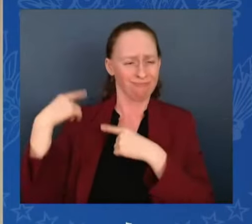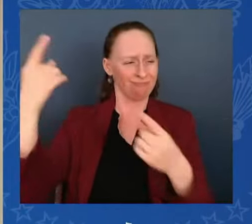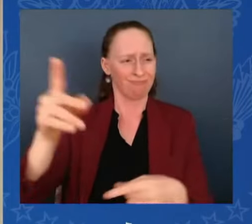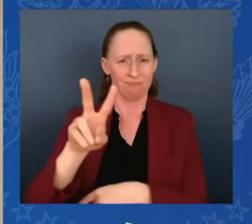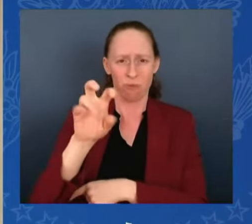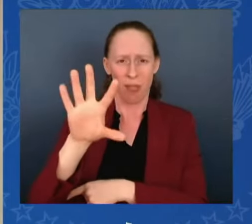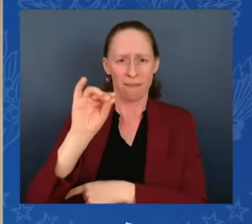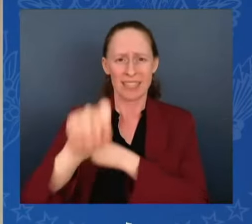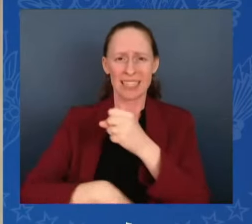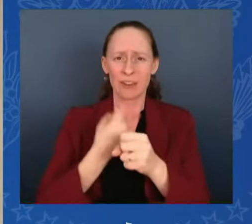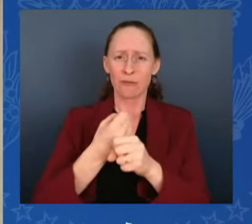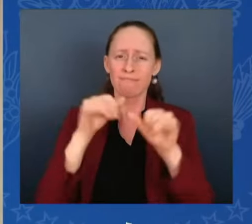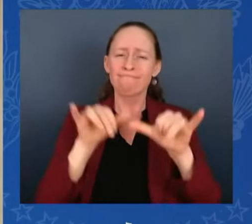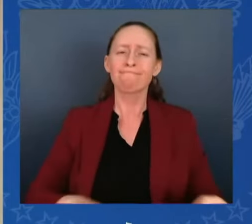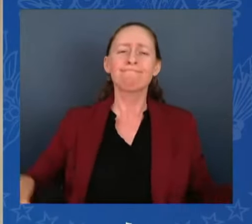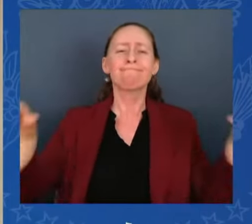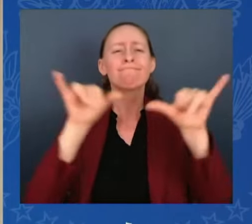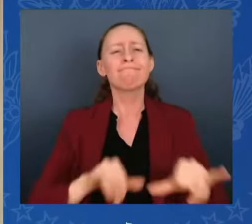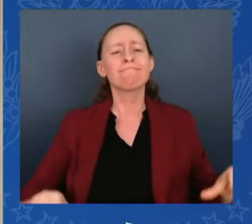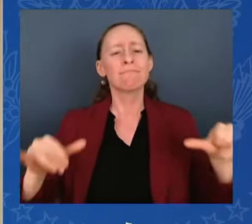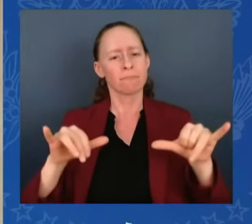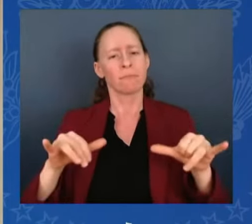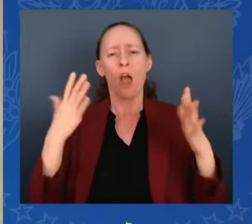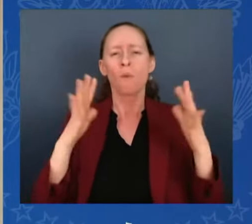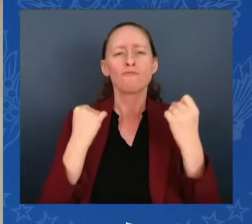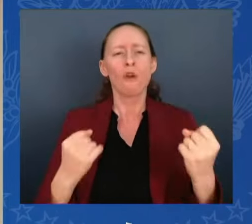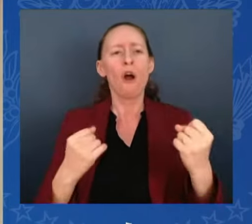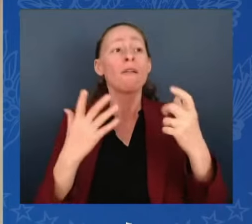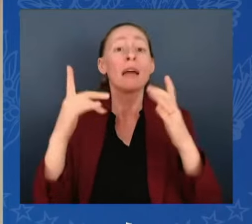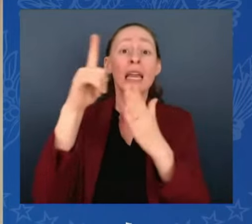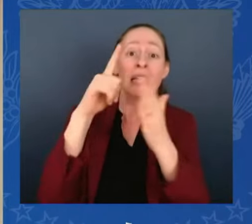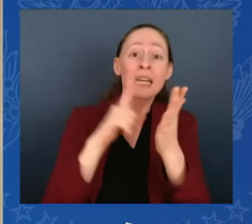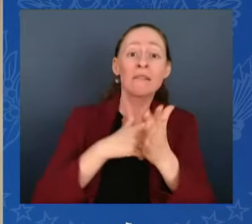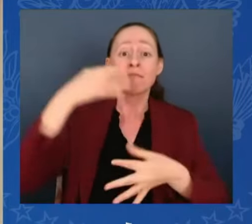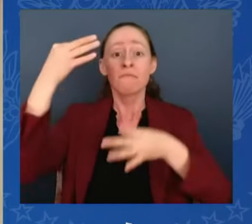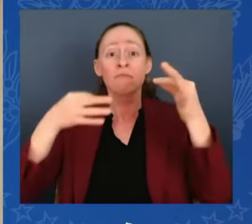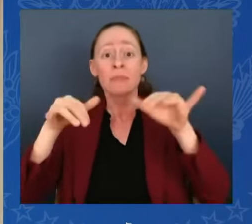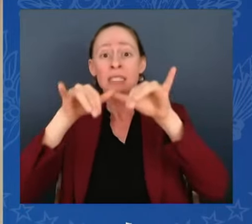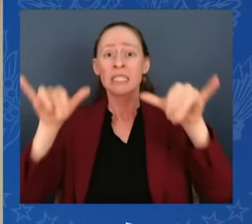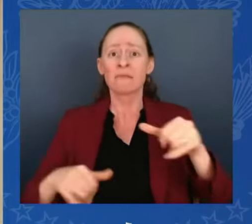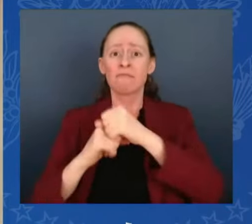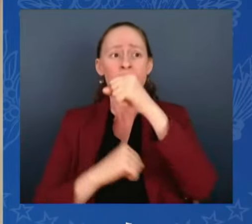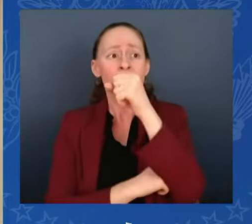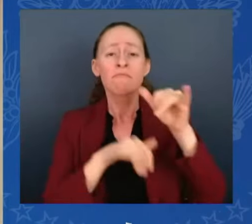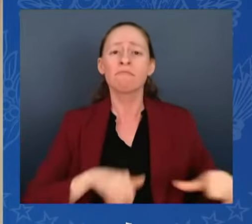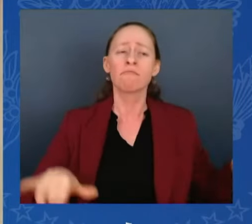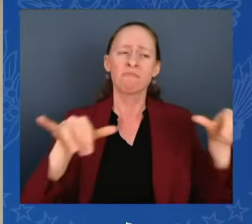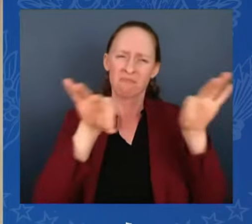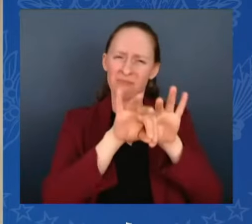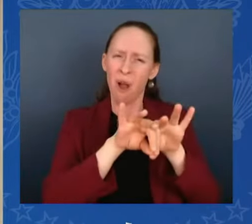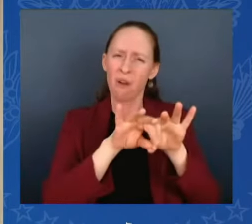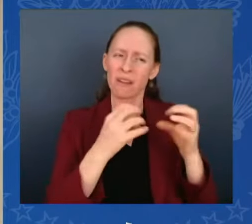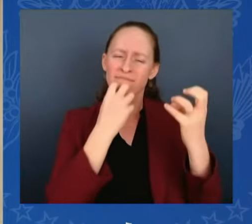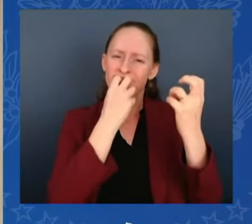The justice system should be respected, and we should never allow anyone to tear it down. It's as simple as that. That's